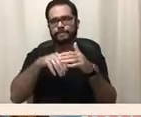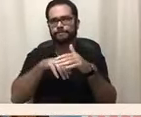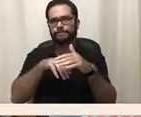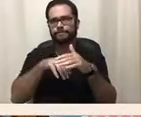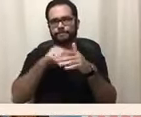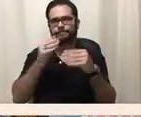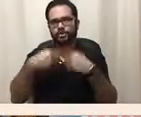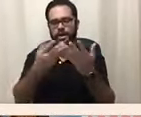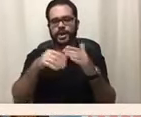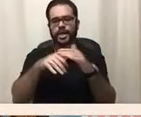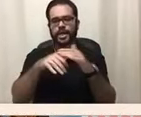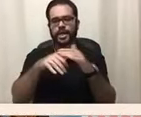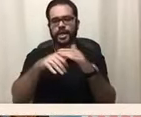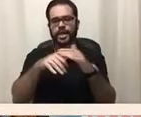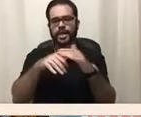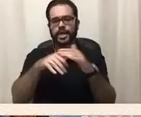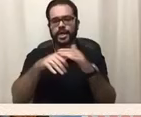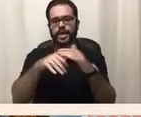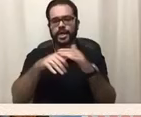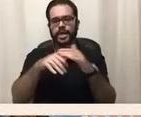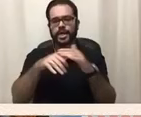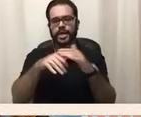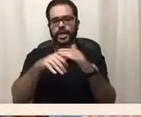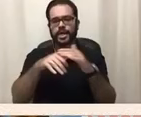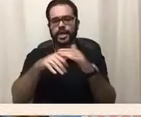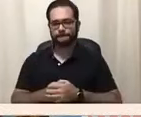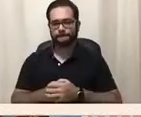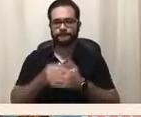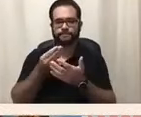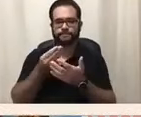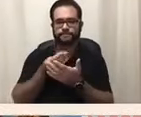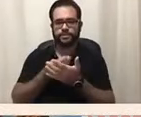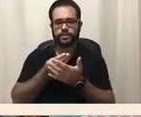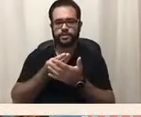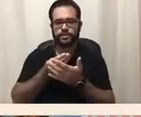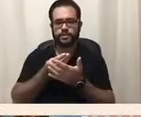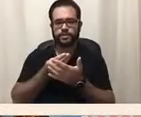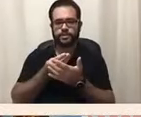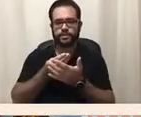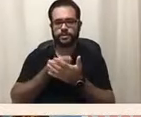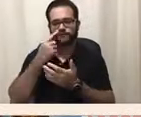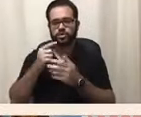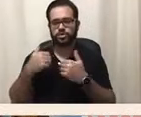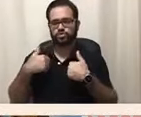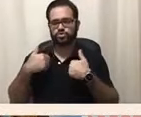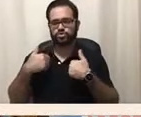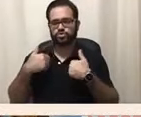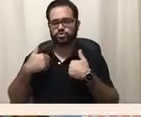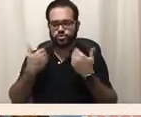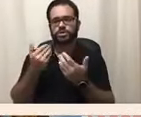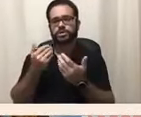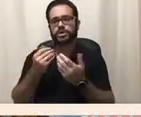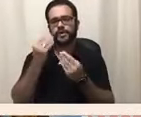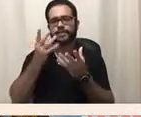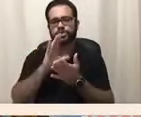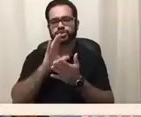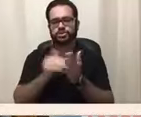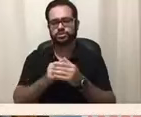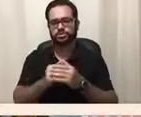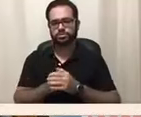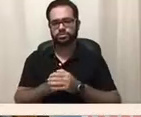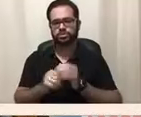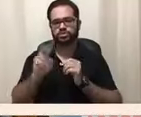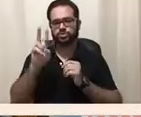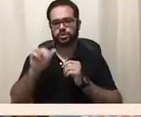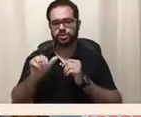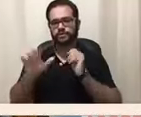Funding for youth information centers. In 2005, the Administration for Developmental